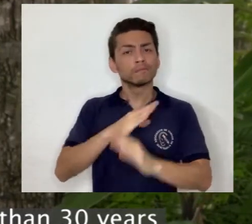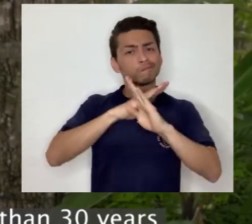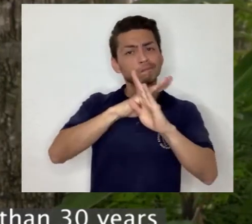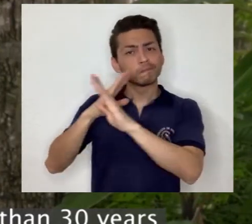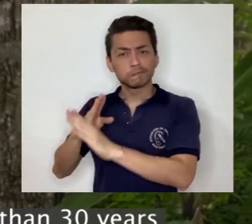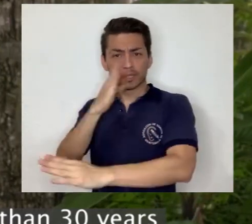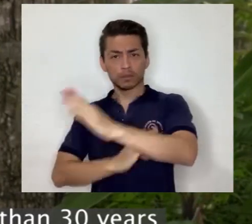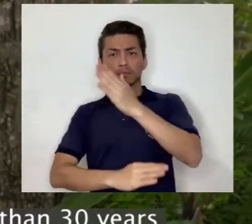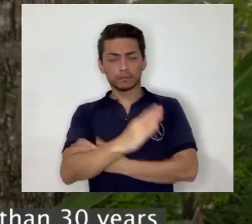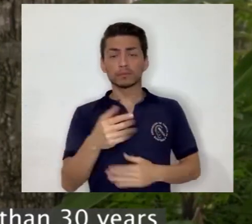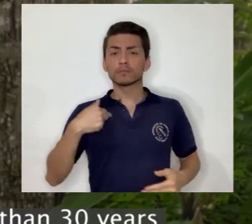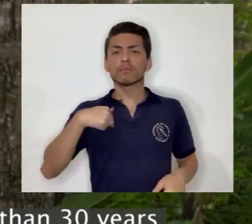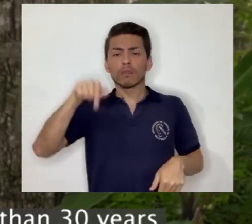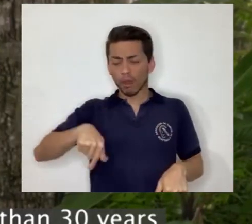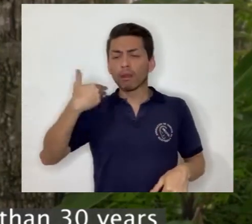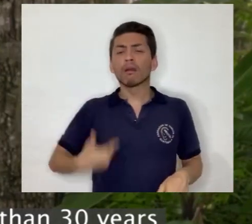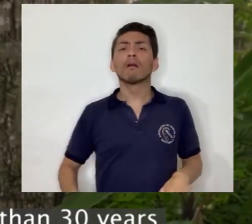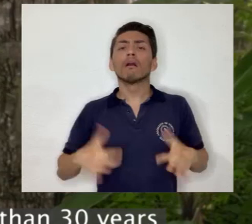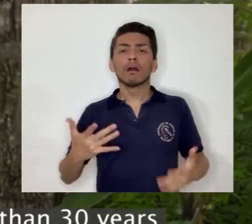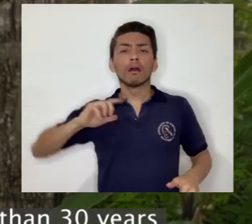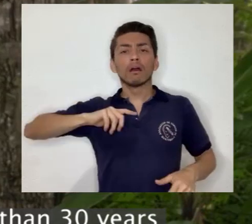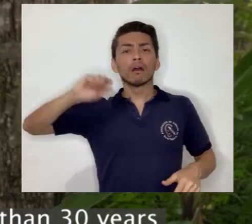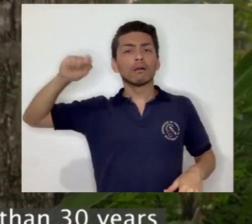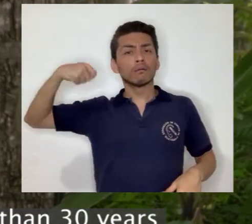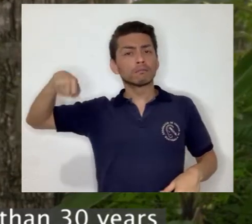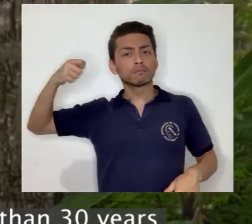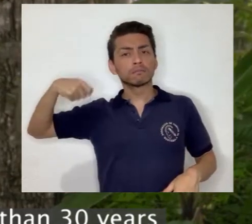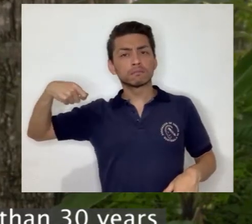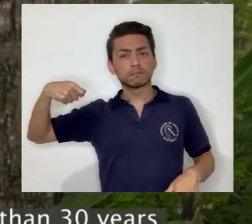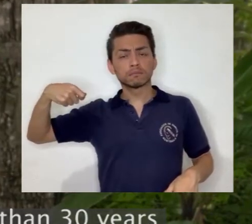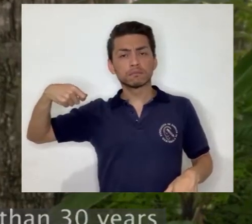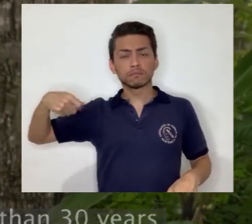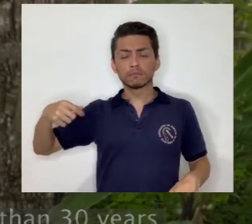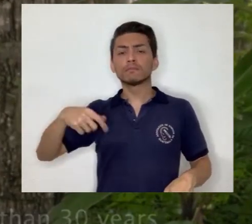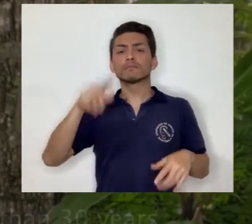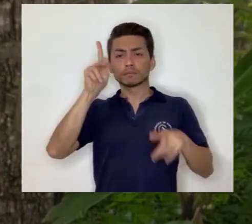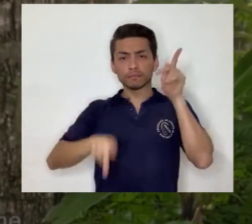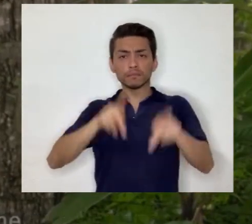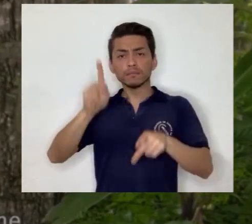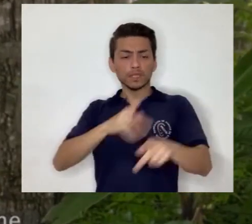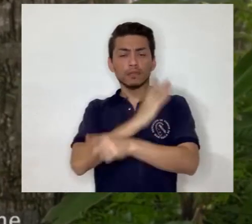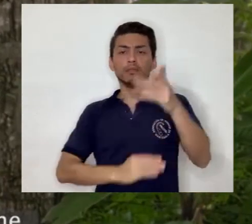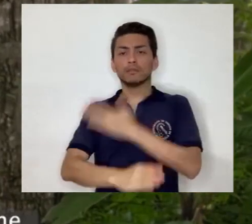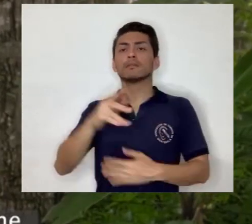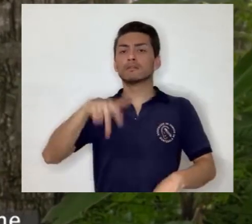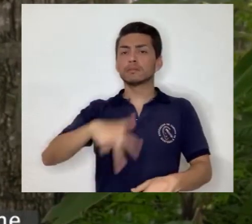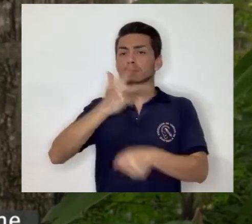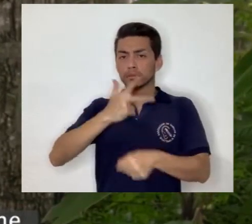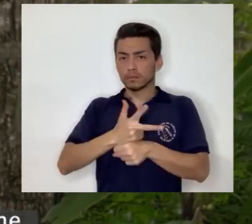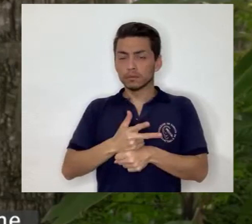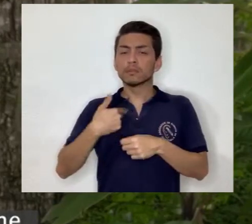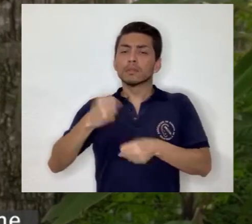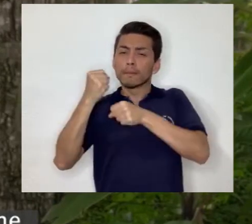more than 30 years' experience defending the rights of persons with disabilities. I am a President